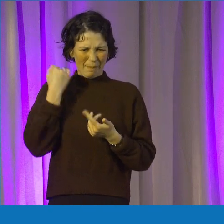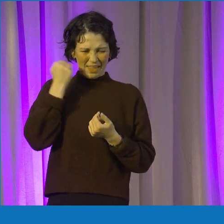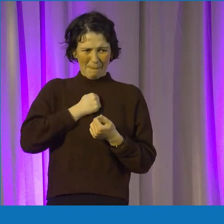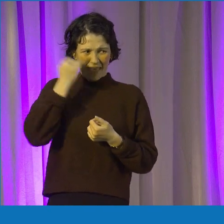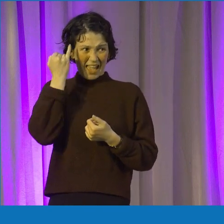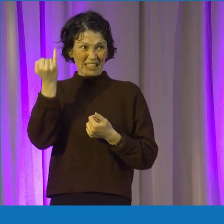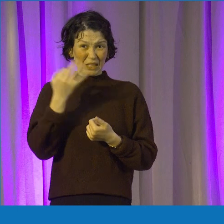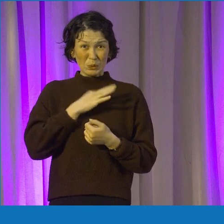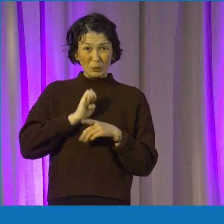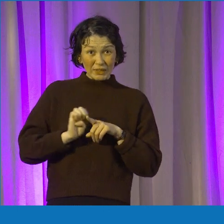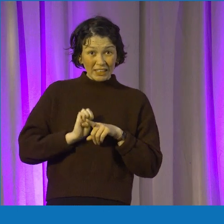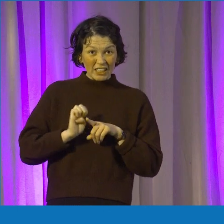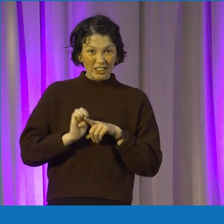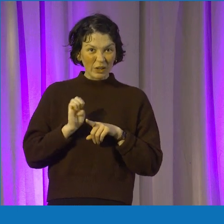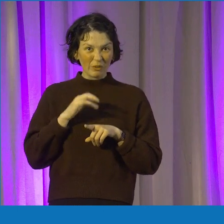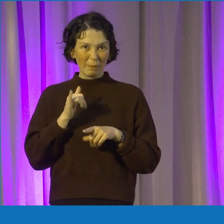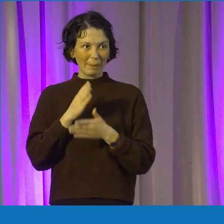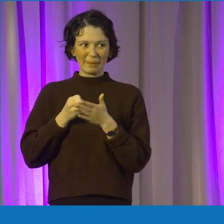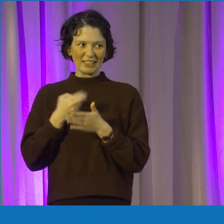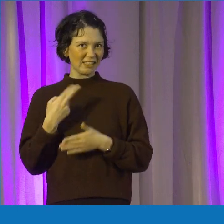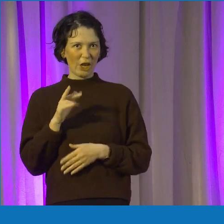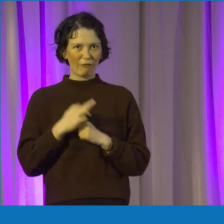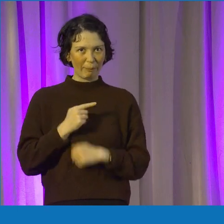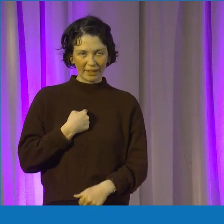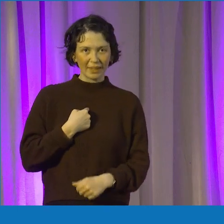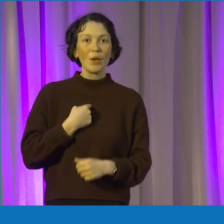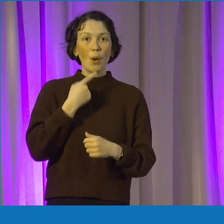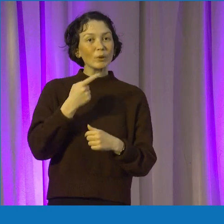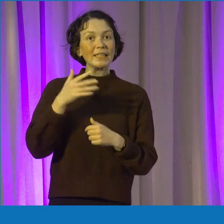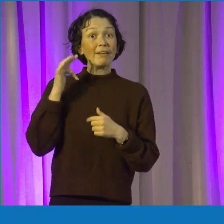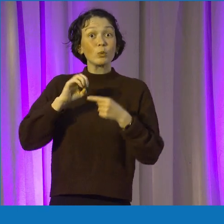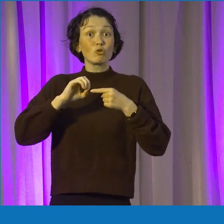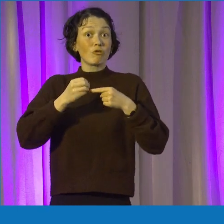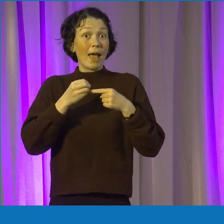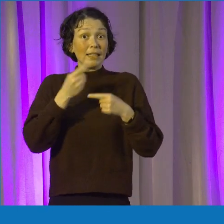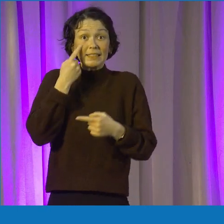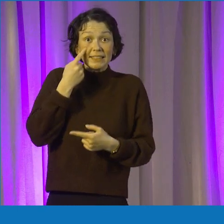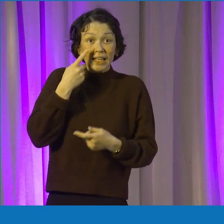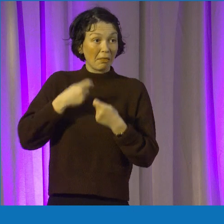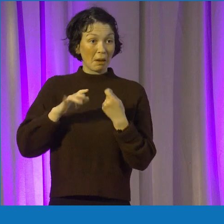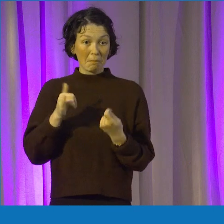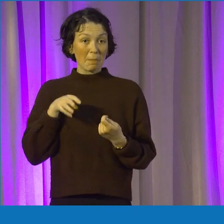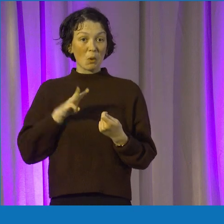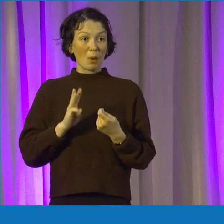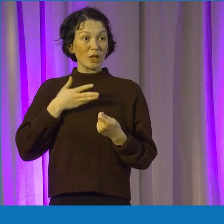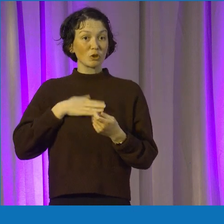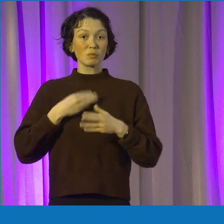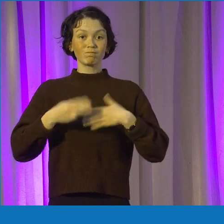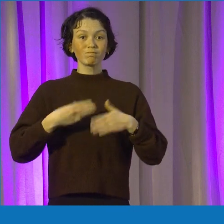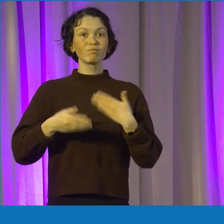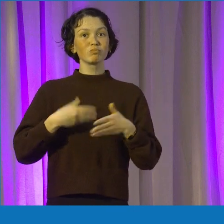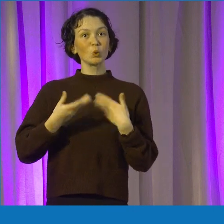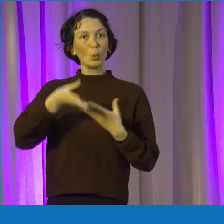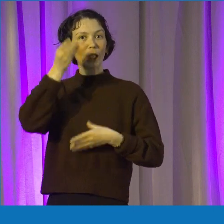know anything about business, that wouldn't be right for me. Just try it and you're going to learn as you go. And I think just get involved